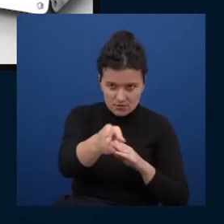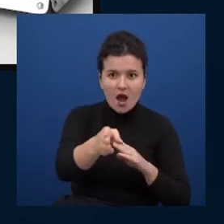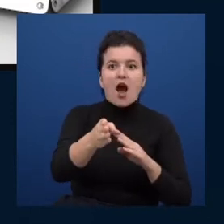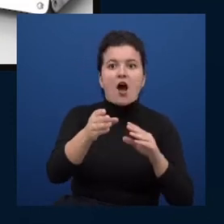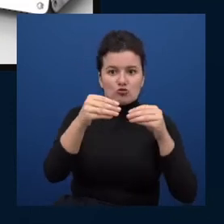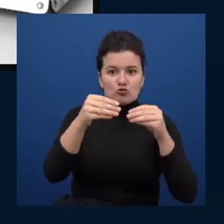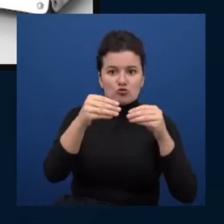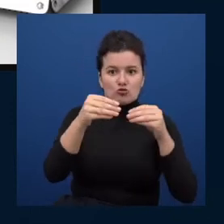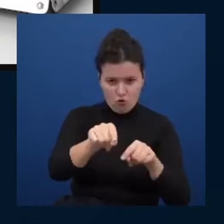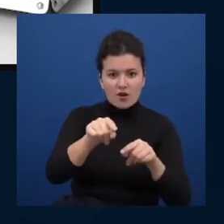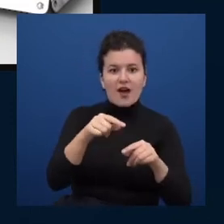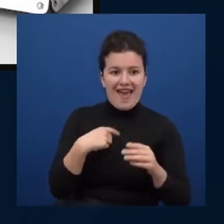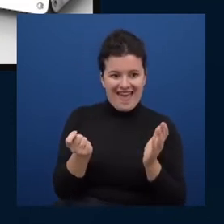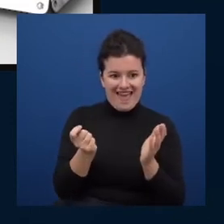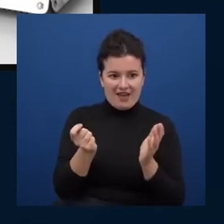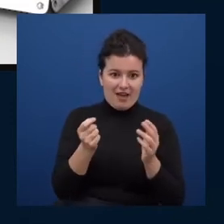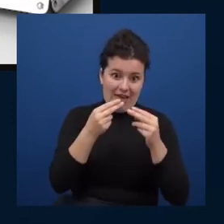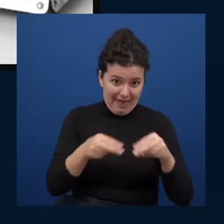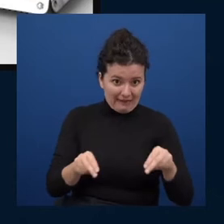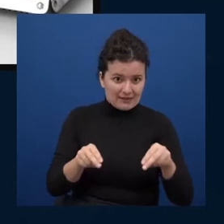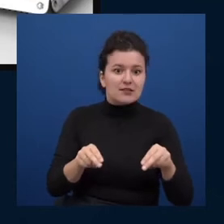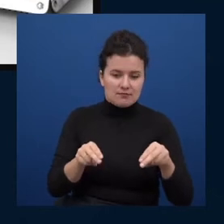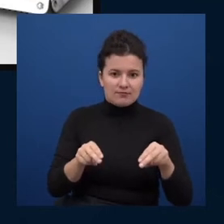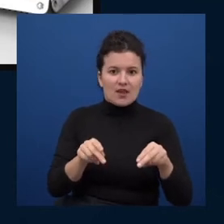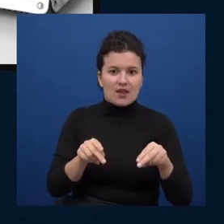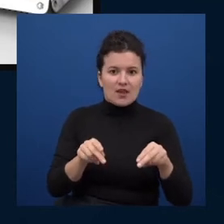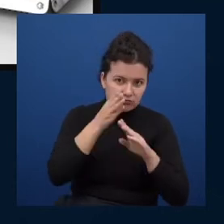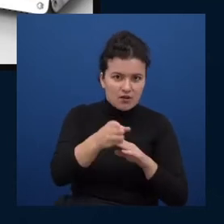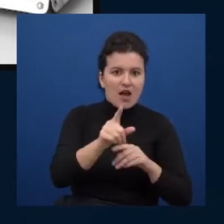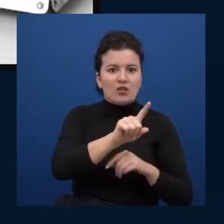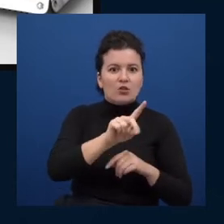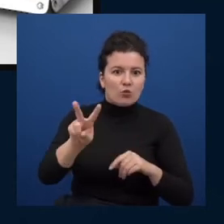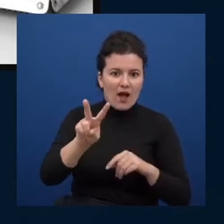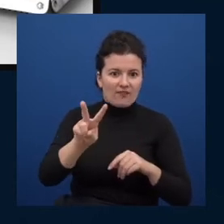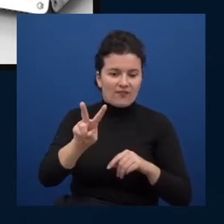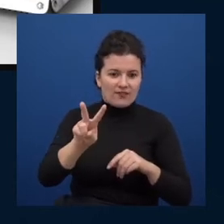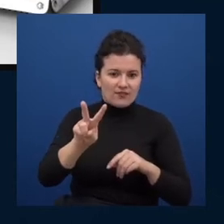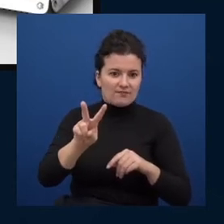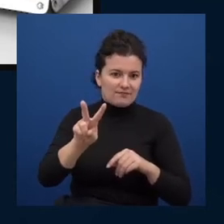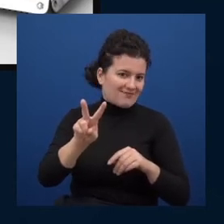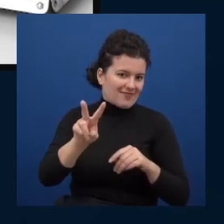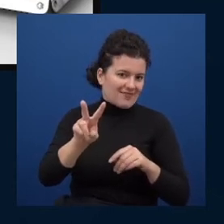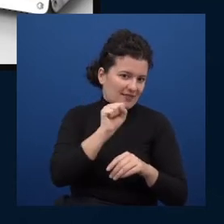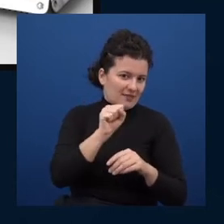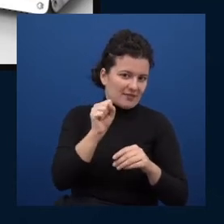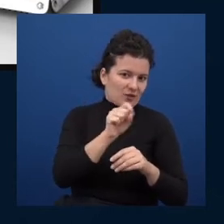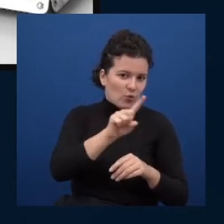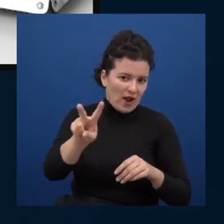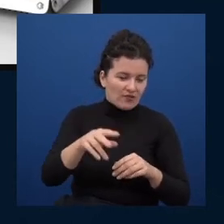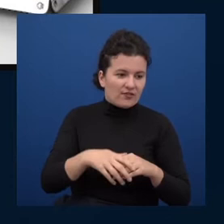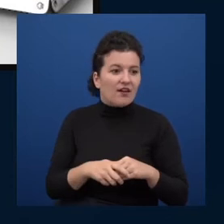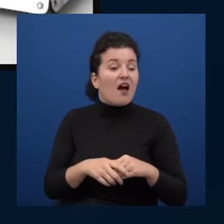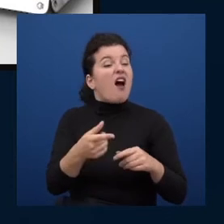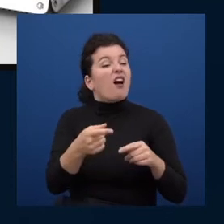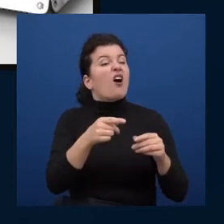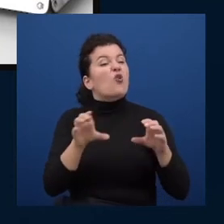eggs get 12 and then the programmer returns home with 12 loaves of bread yeah and the what are you doing you're so dumb why did you do